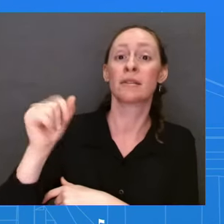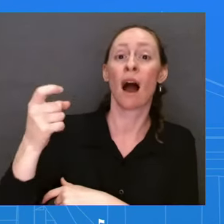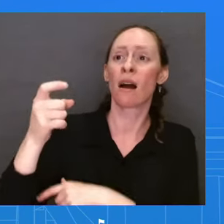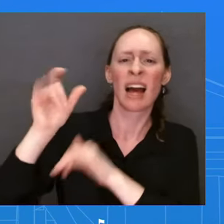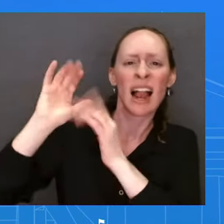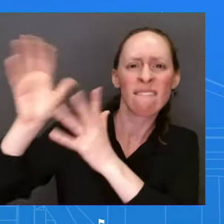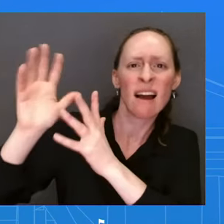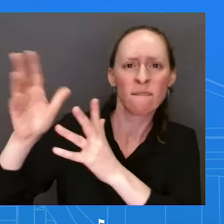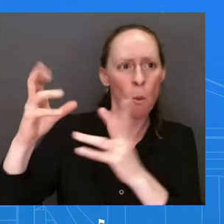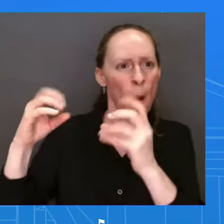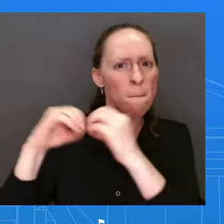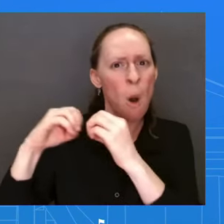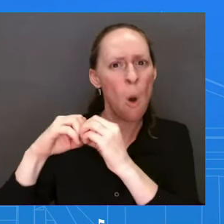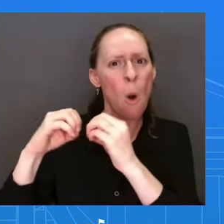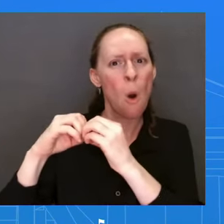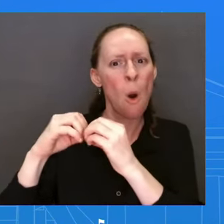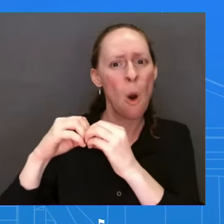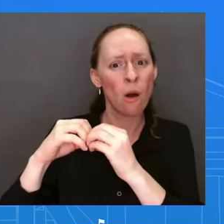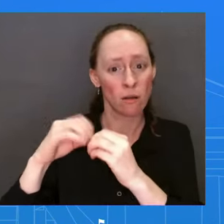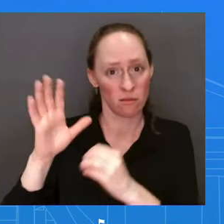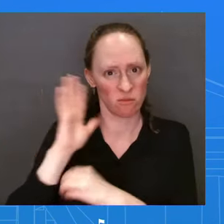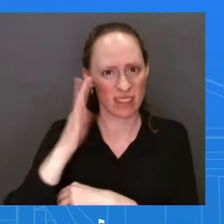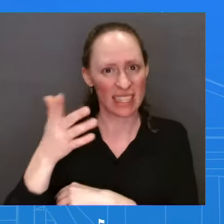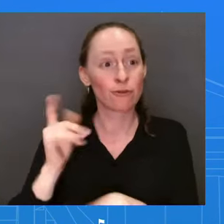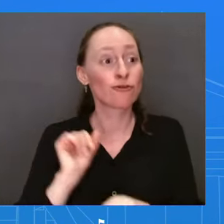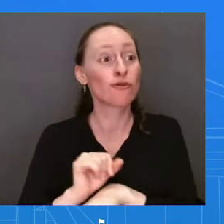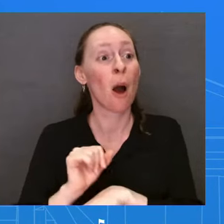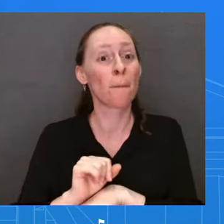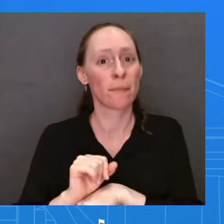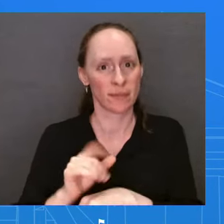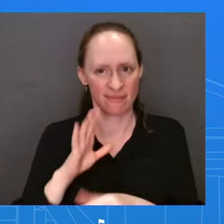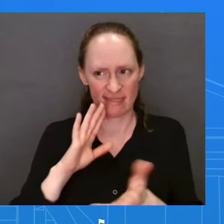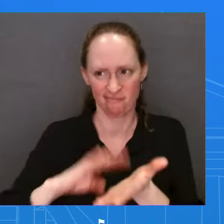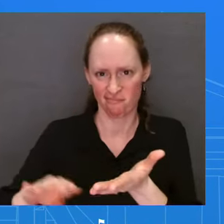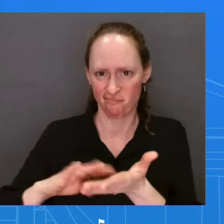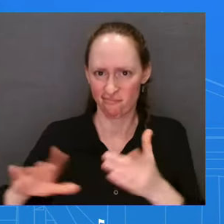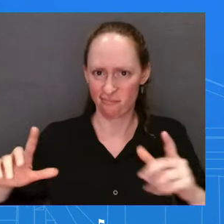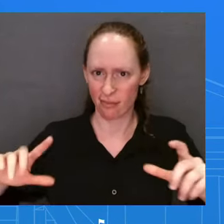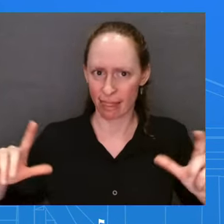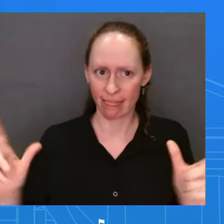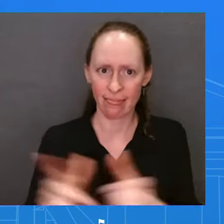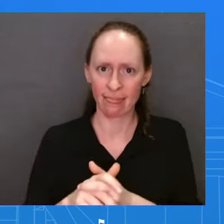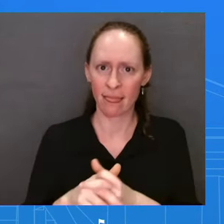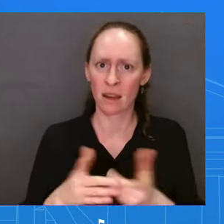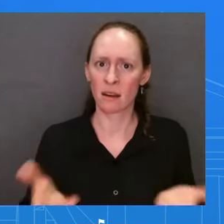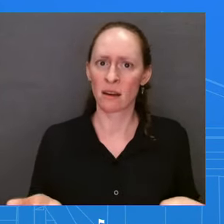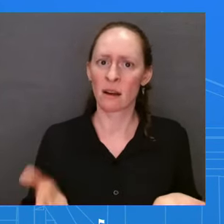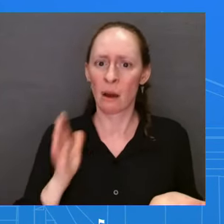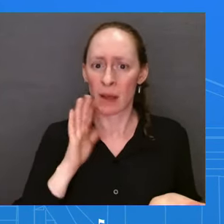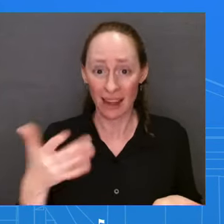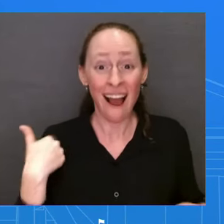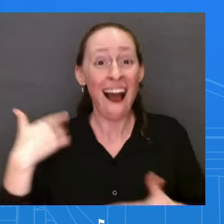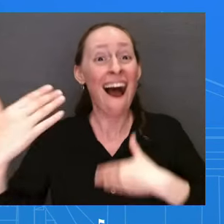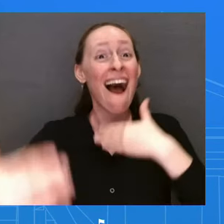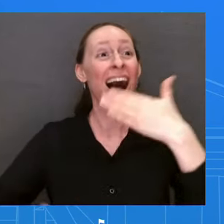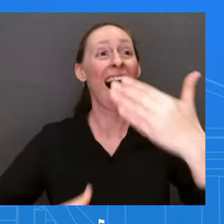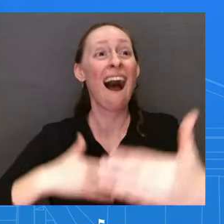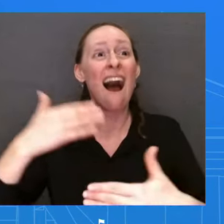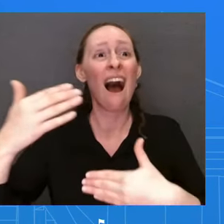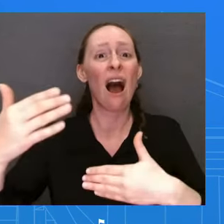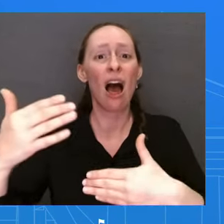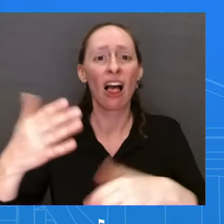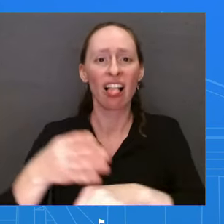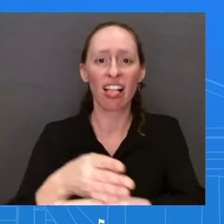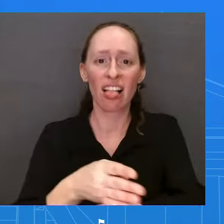undercut the progress that we've made. So this president is laser focused on, you know, the historic progress that we've made, the historic